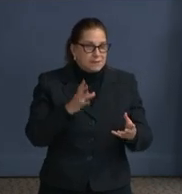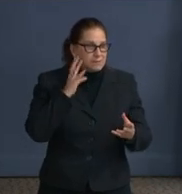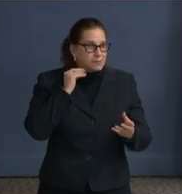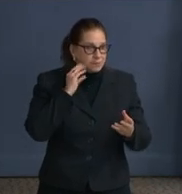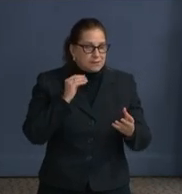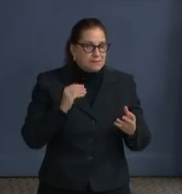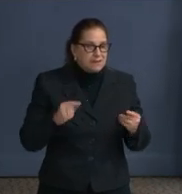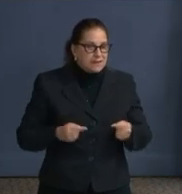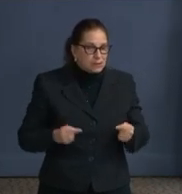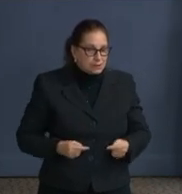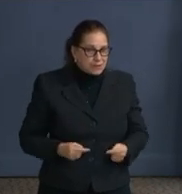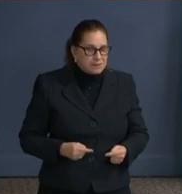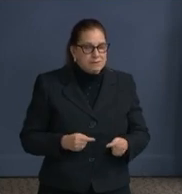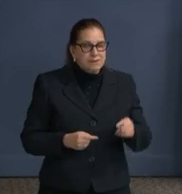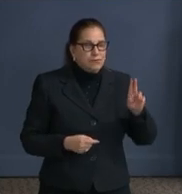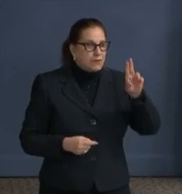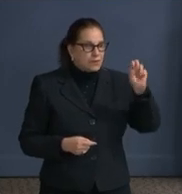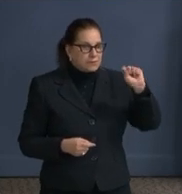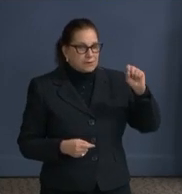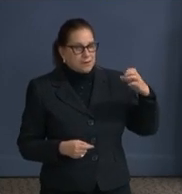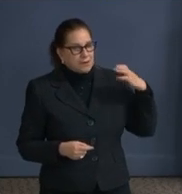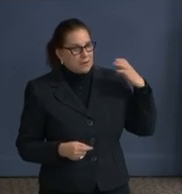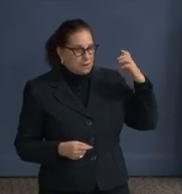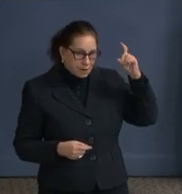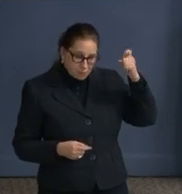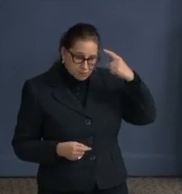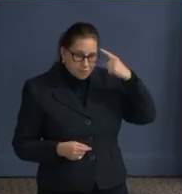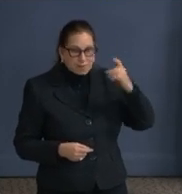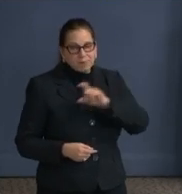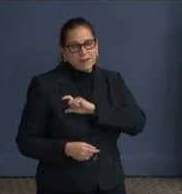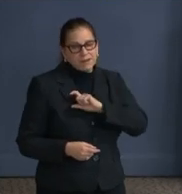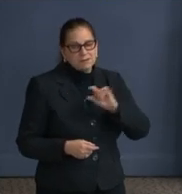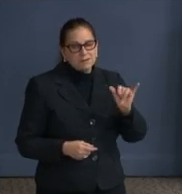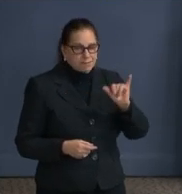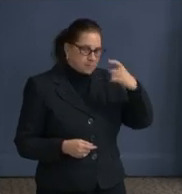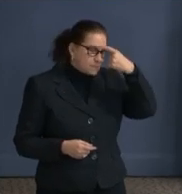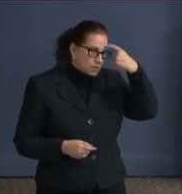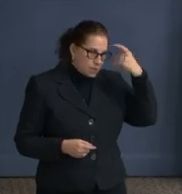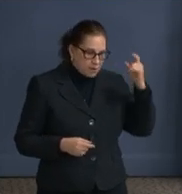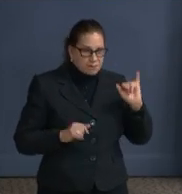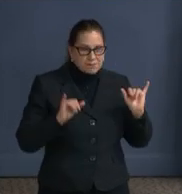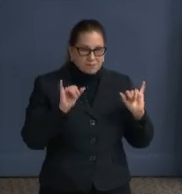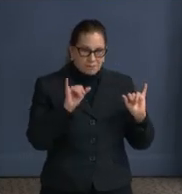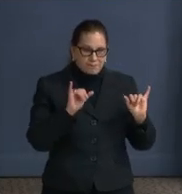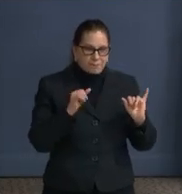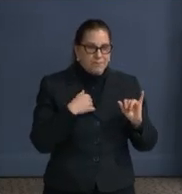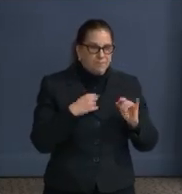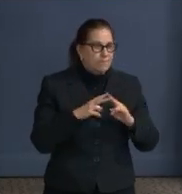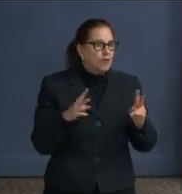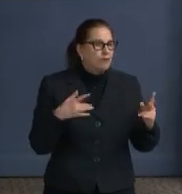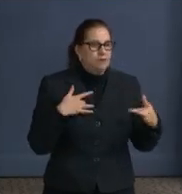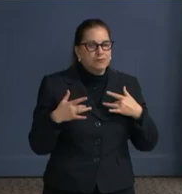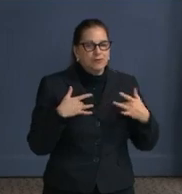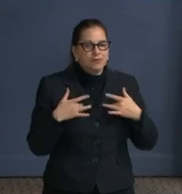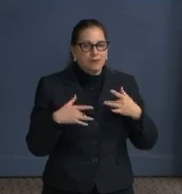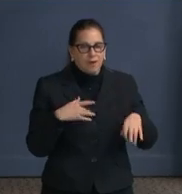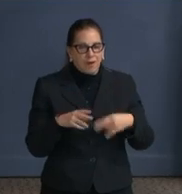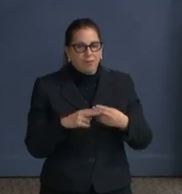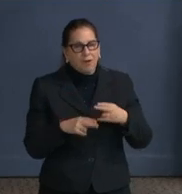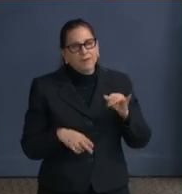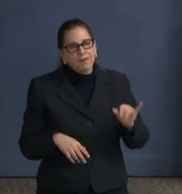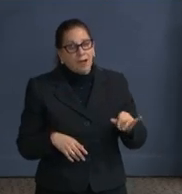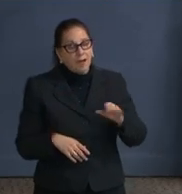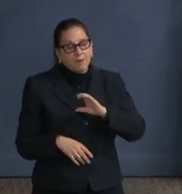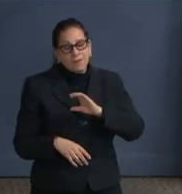Capitol Police, both physical and traumatic injuries that we are very concerned about and Chief Conti is very concerned about.